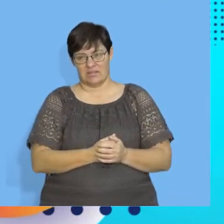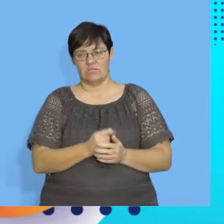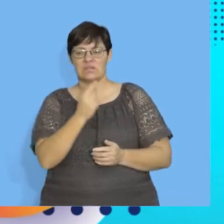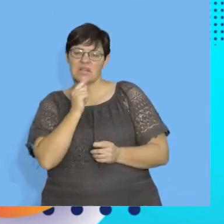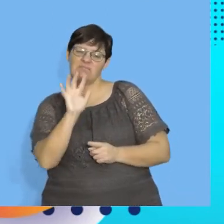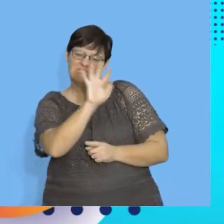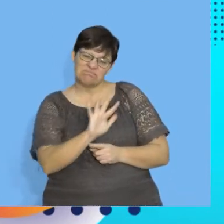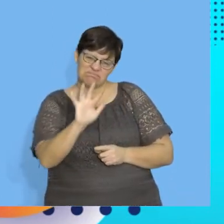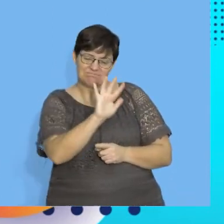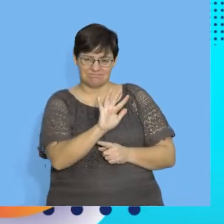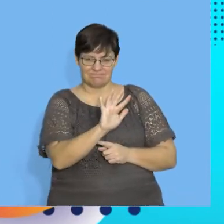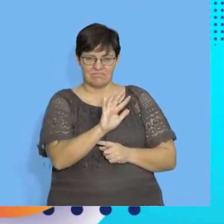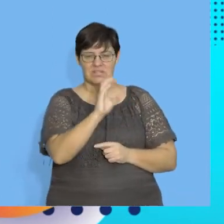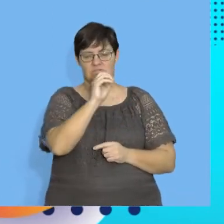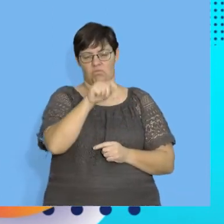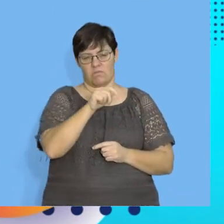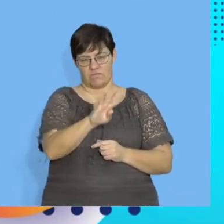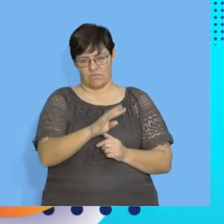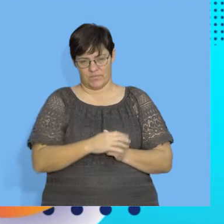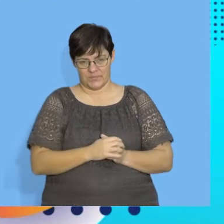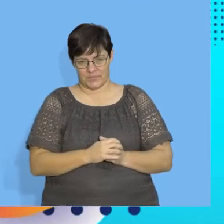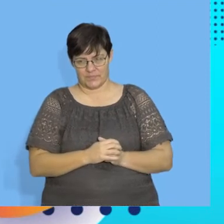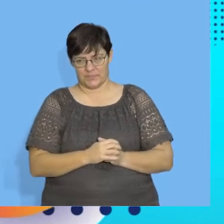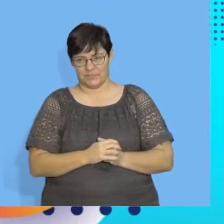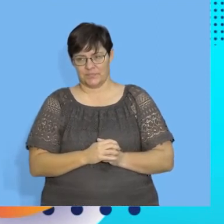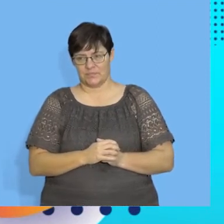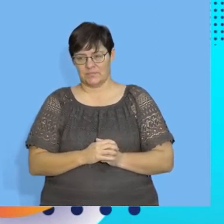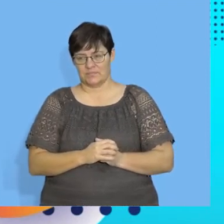Because we're saying it's approximately close to negative 0.4.